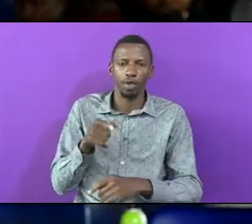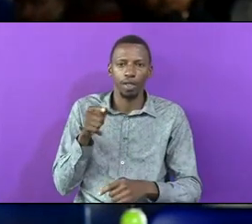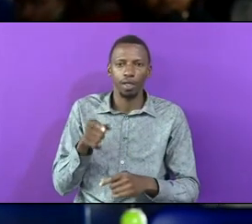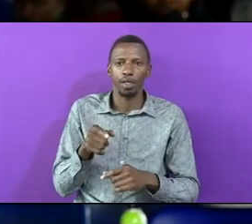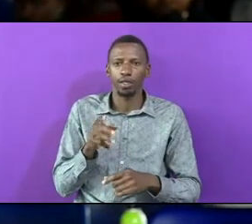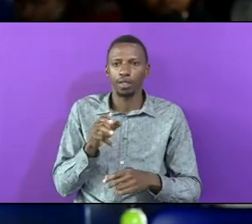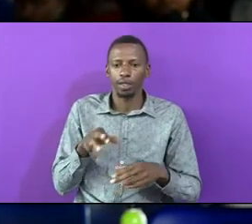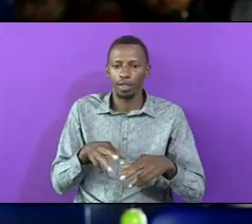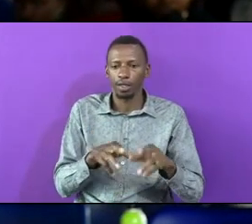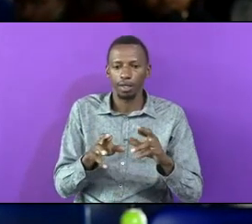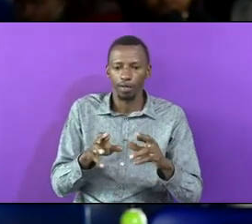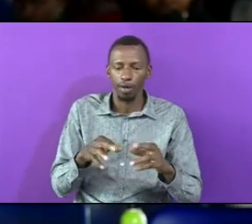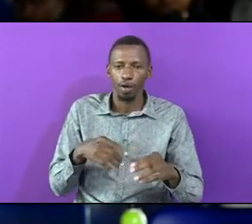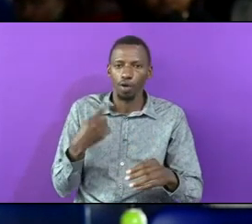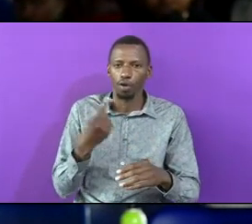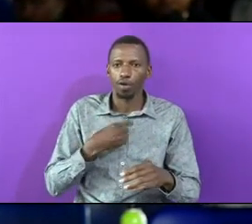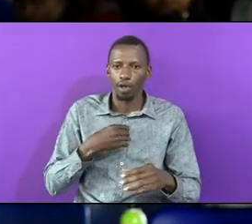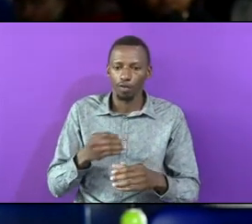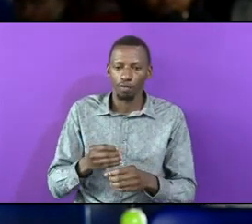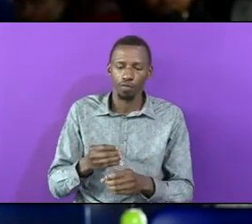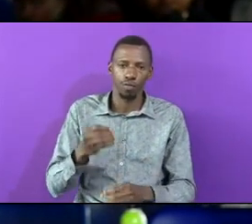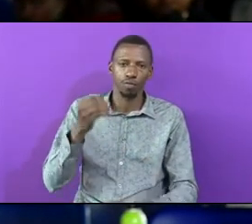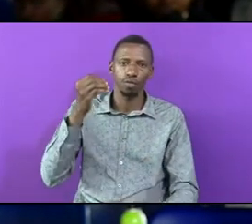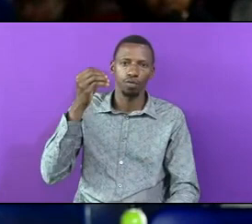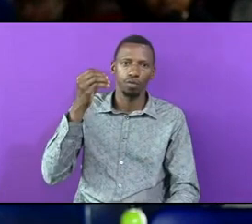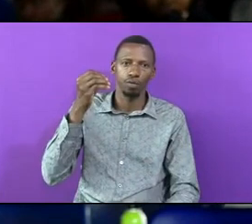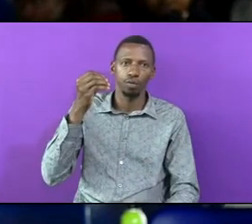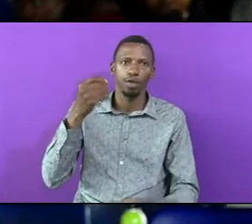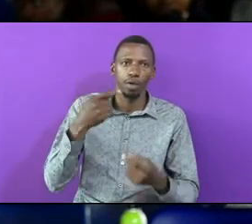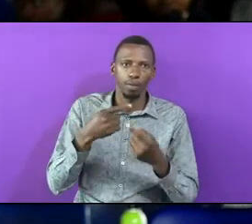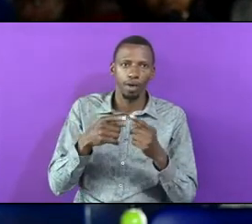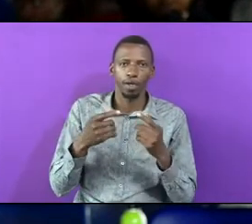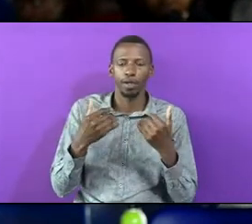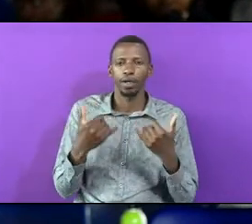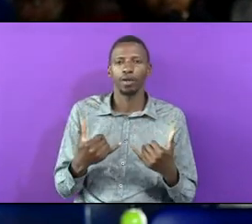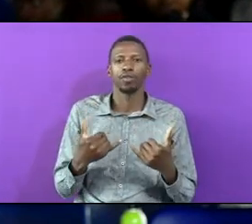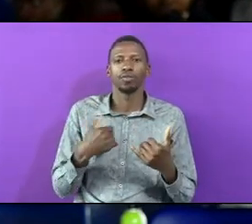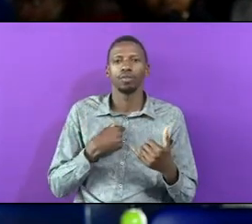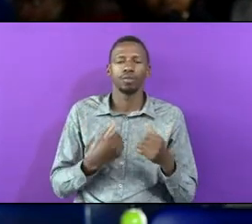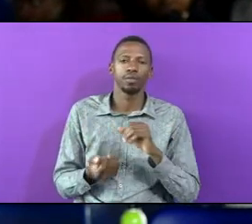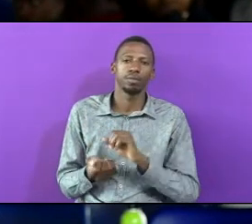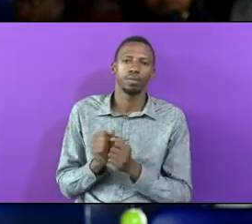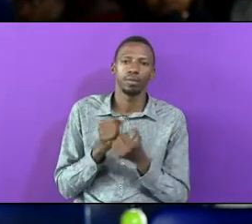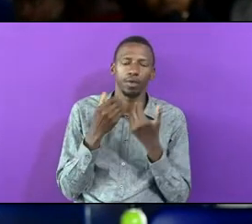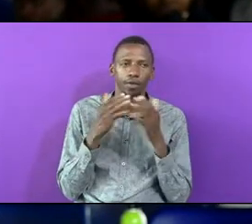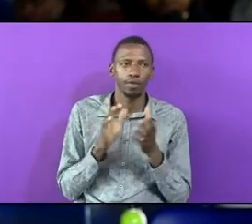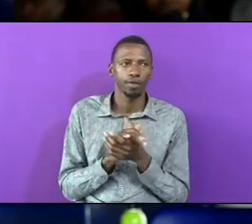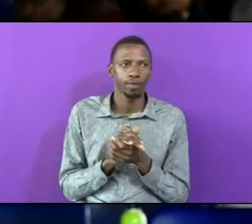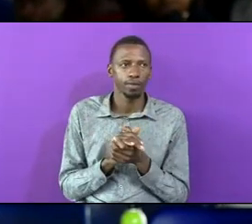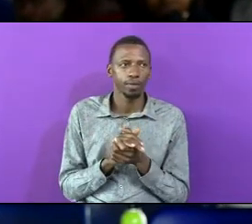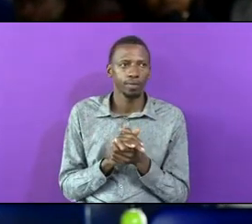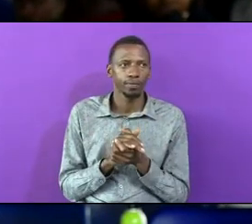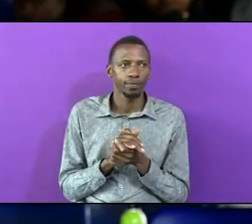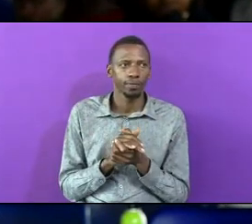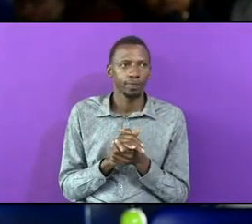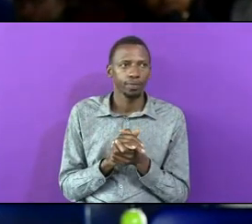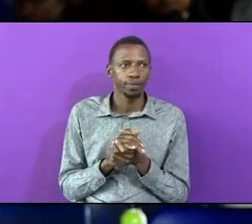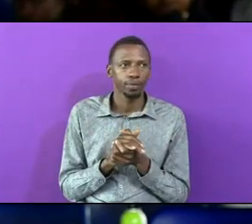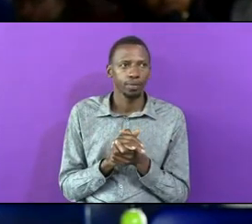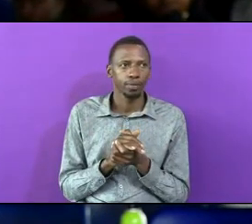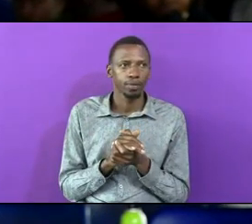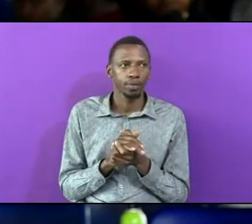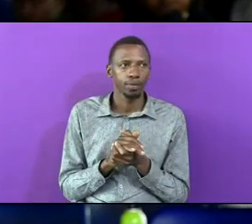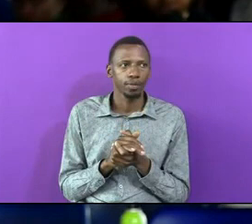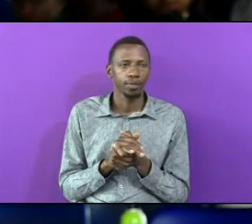My Heart But Now I Become What To Company But He's Also Lying There Because He Say Save